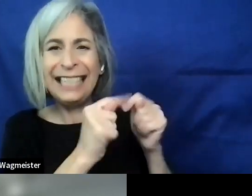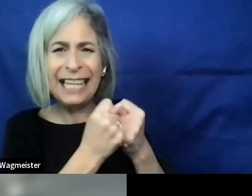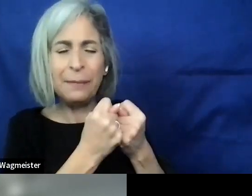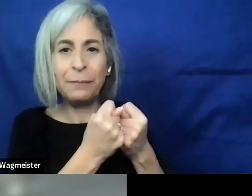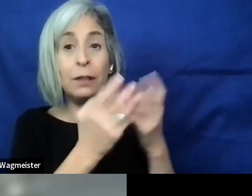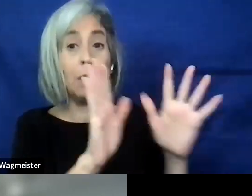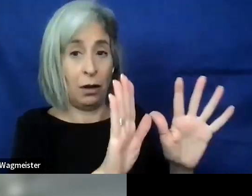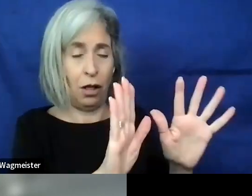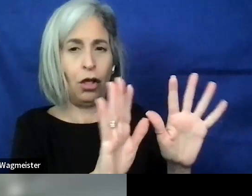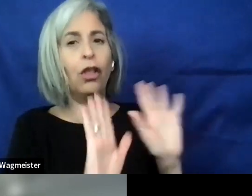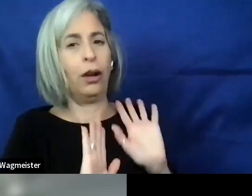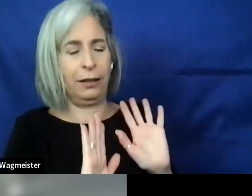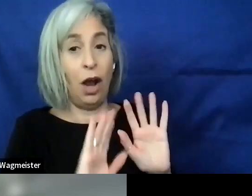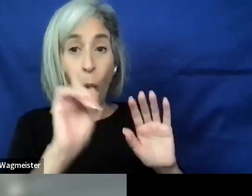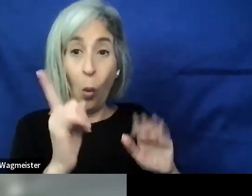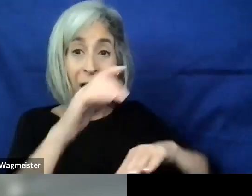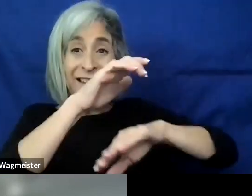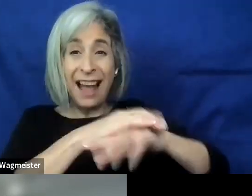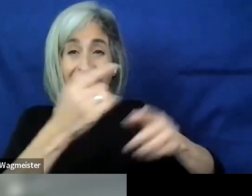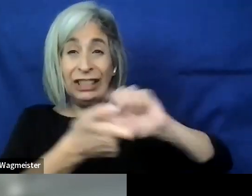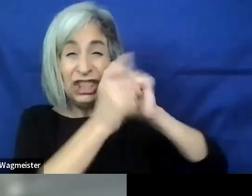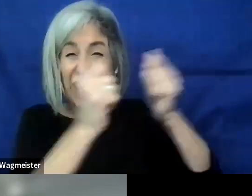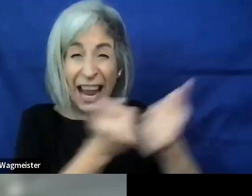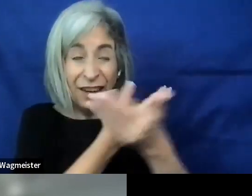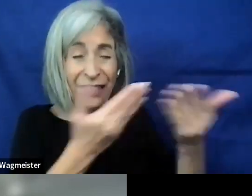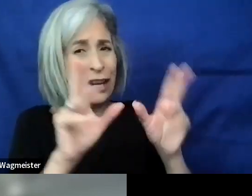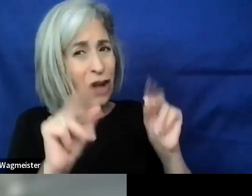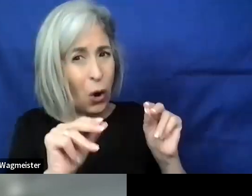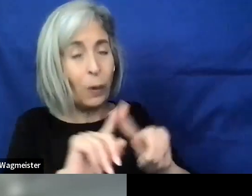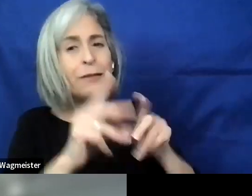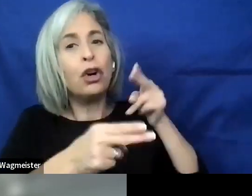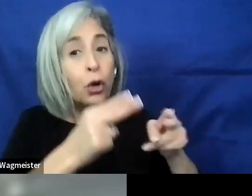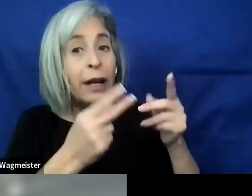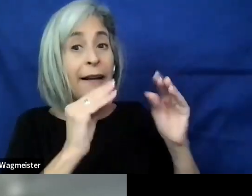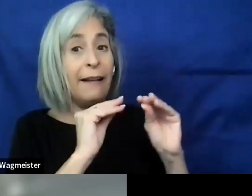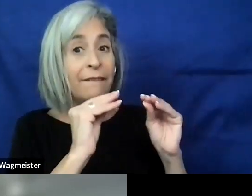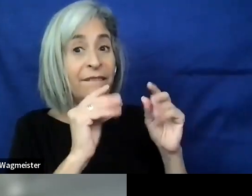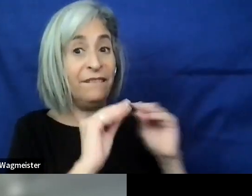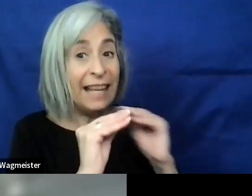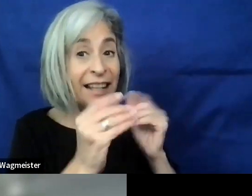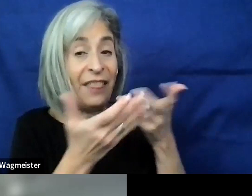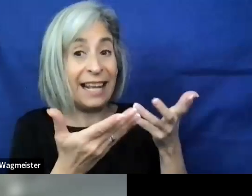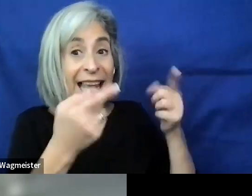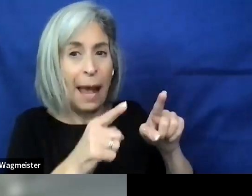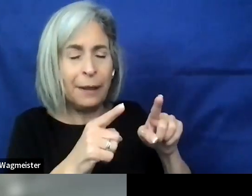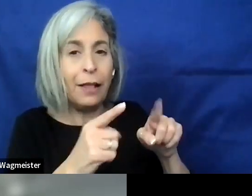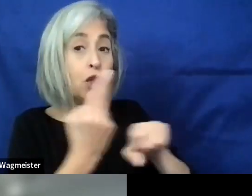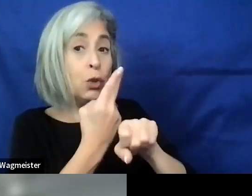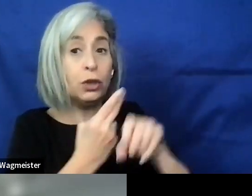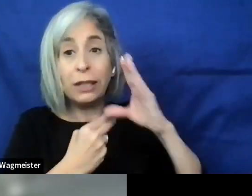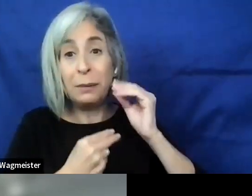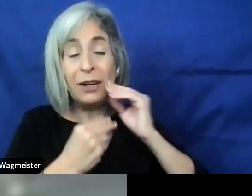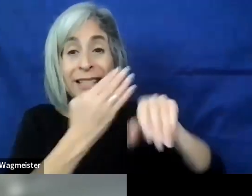we're not going to get there overnight. We do need to get there quickly. Here are the things that are going to make the user's experience better.